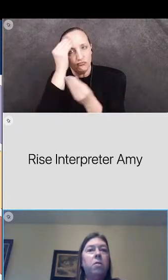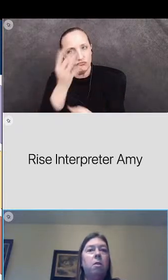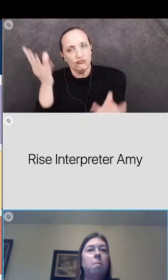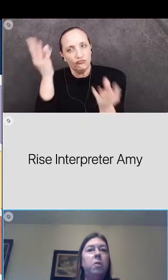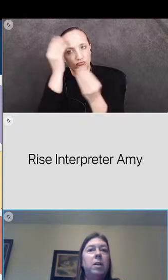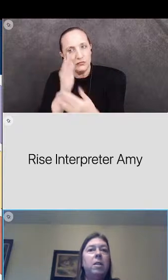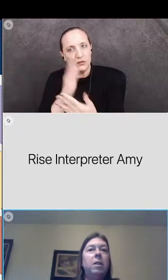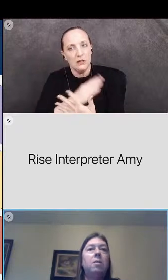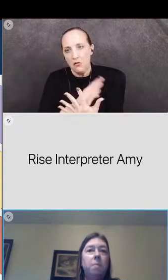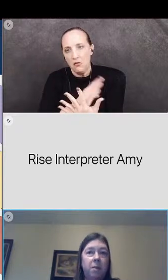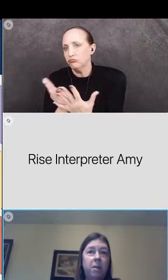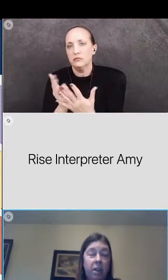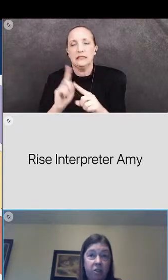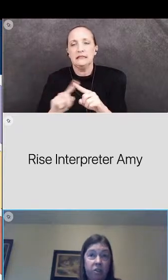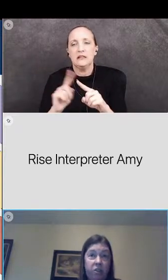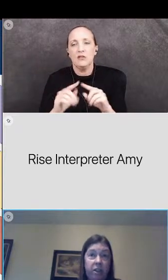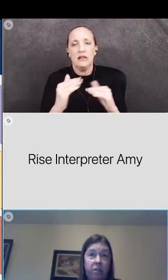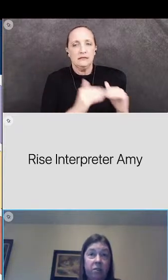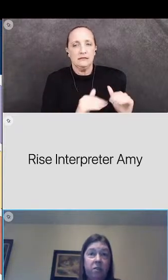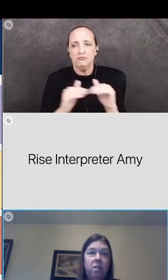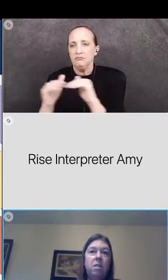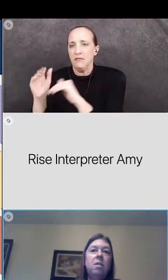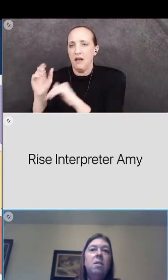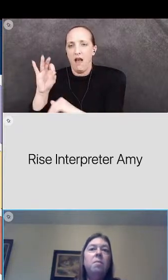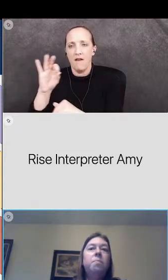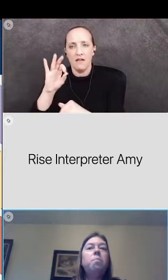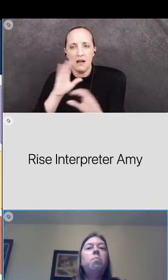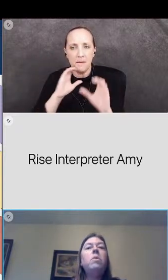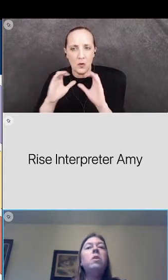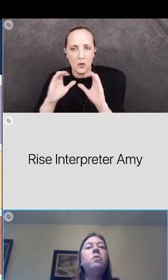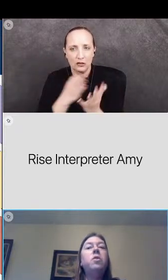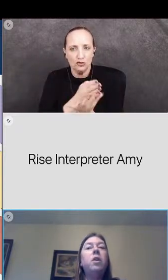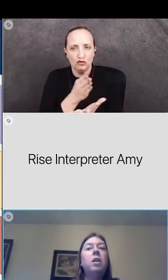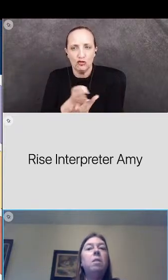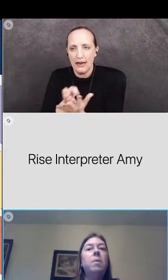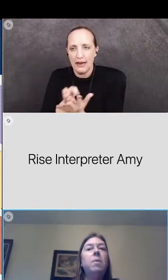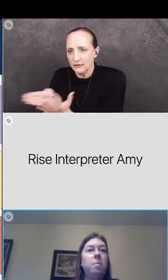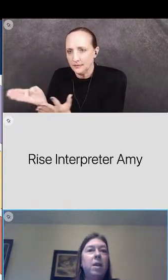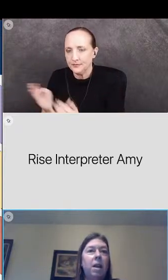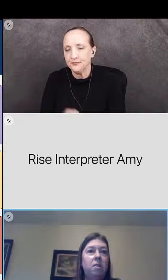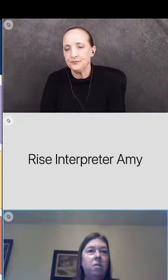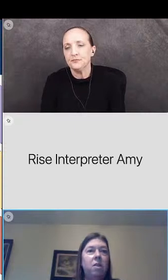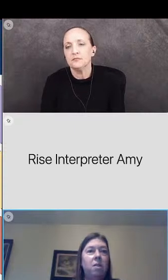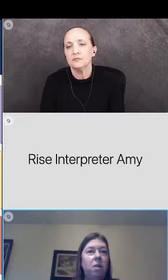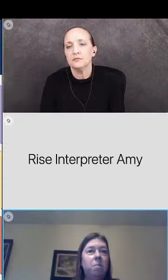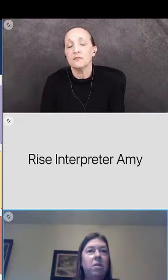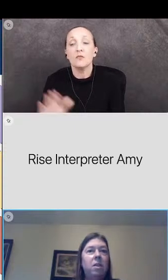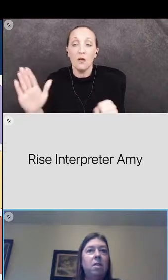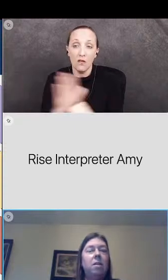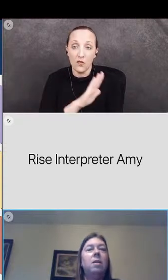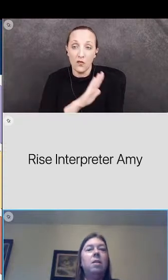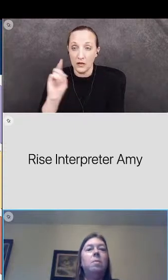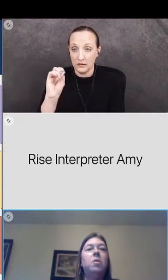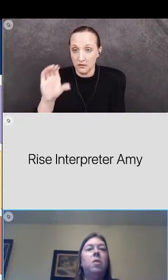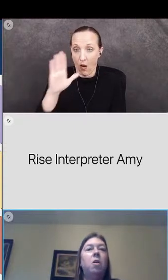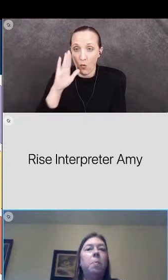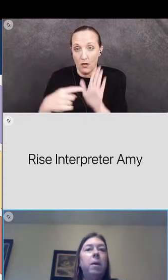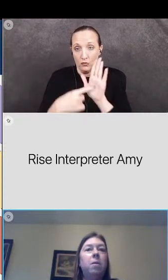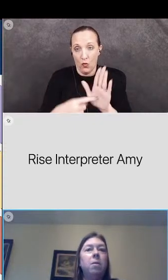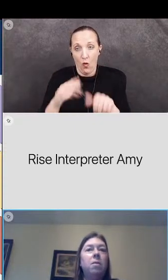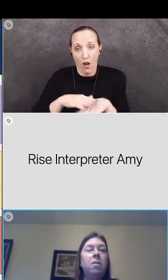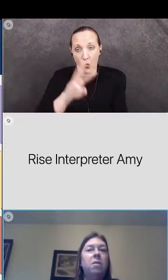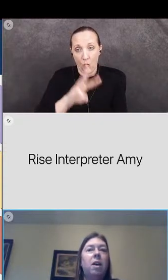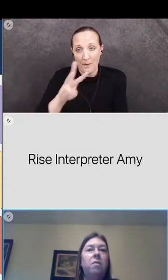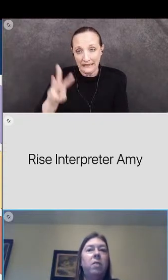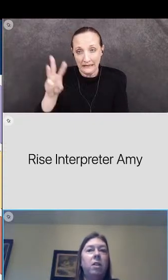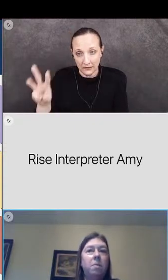plan across our multi-layered communication channels the full document will be housed on a website accessible to